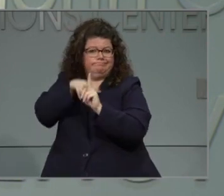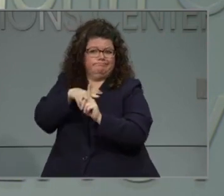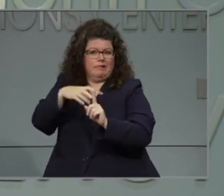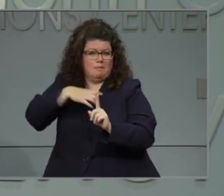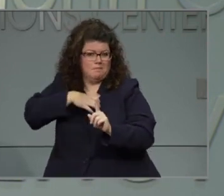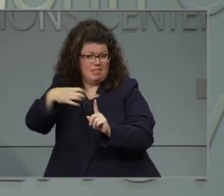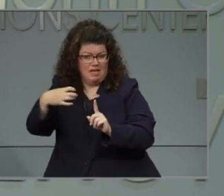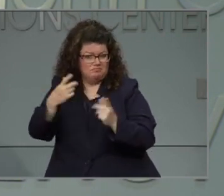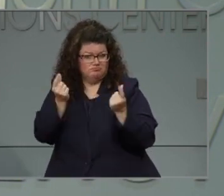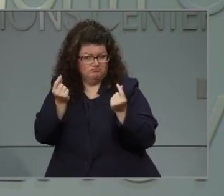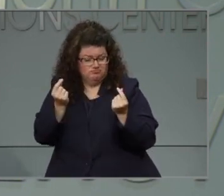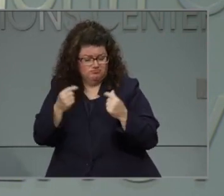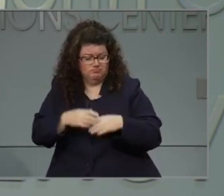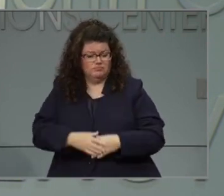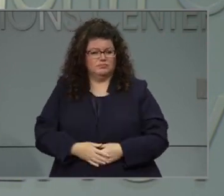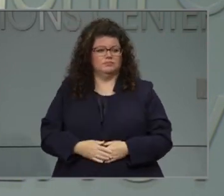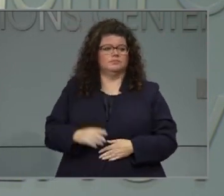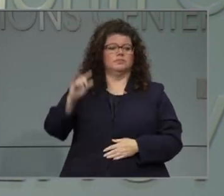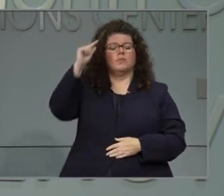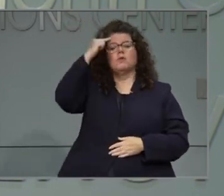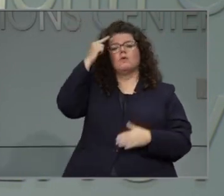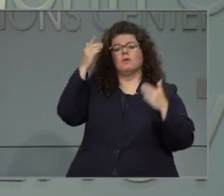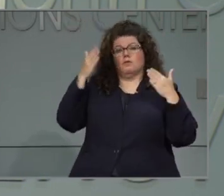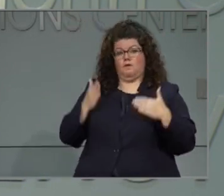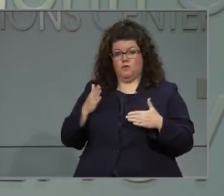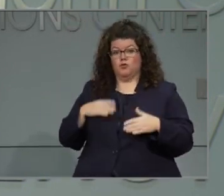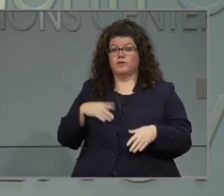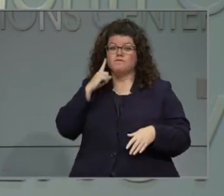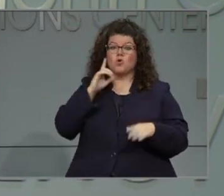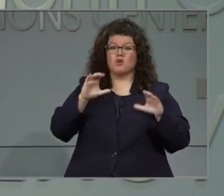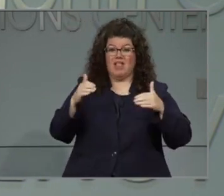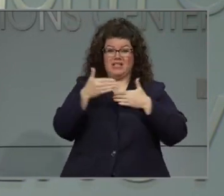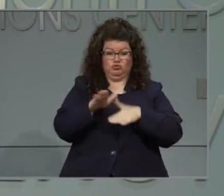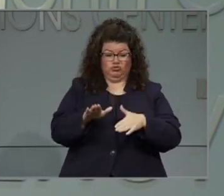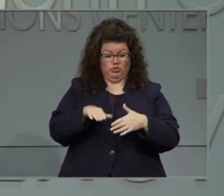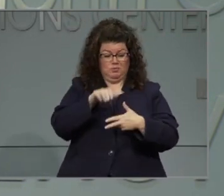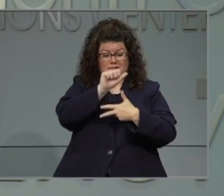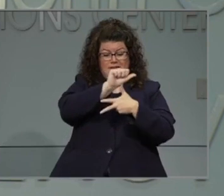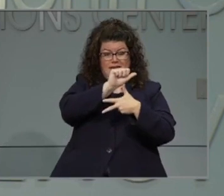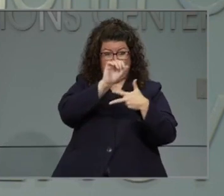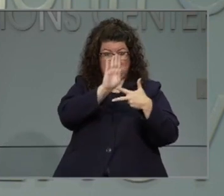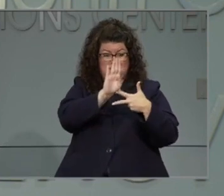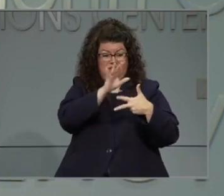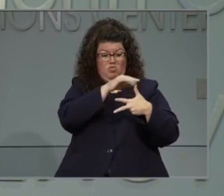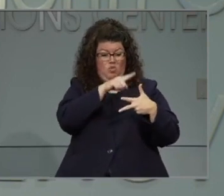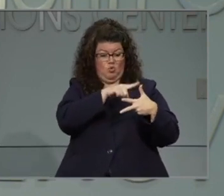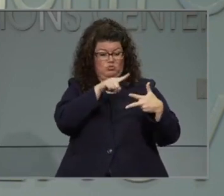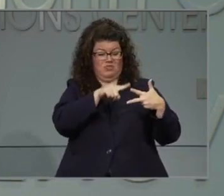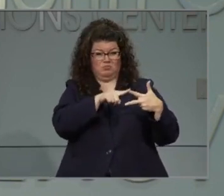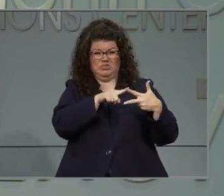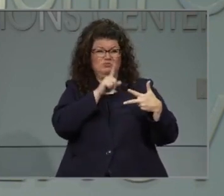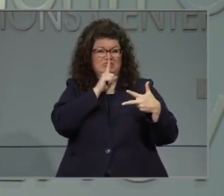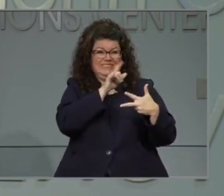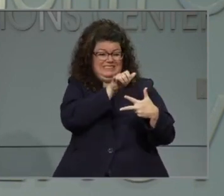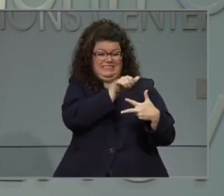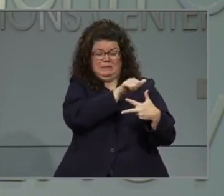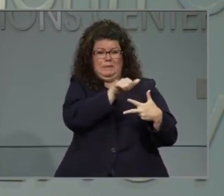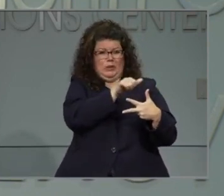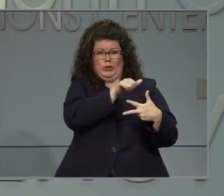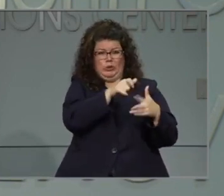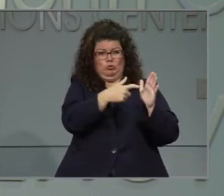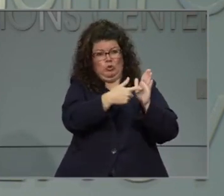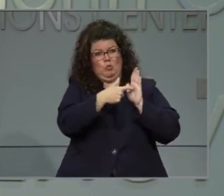Regarding the social distancing in classrooms, option A and option B are very similar in all of the safety